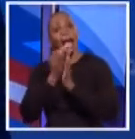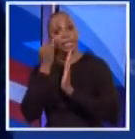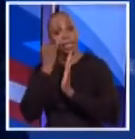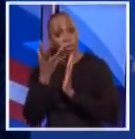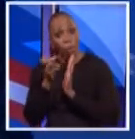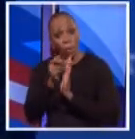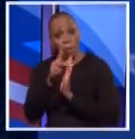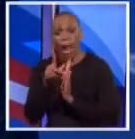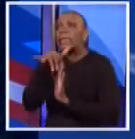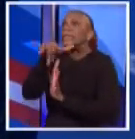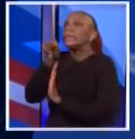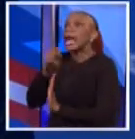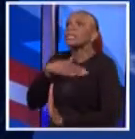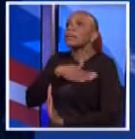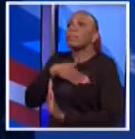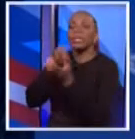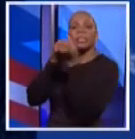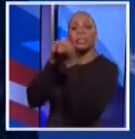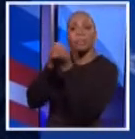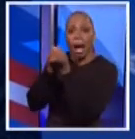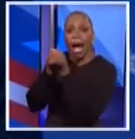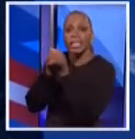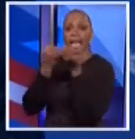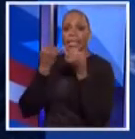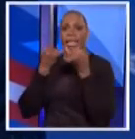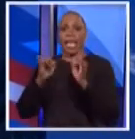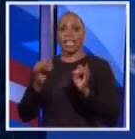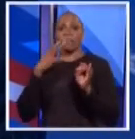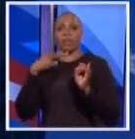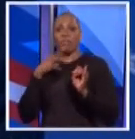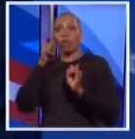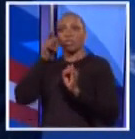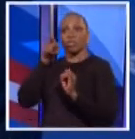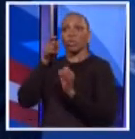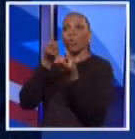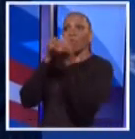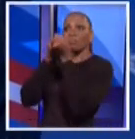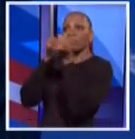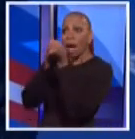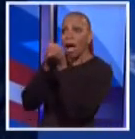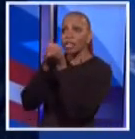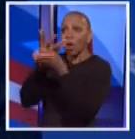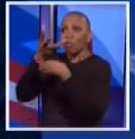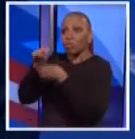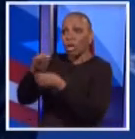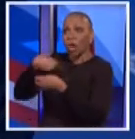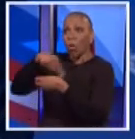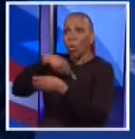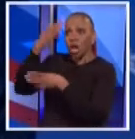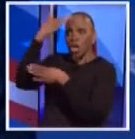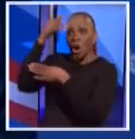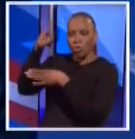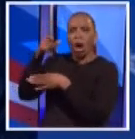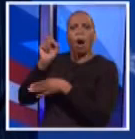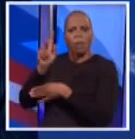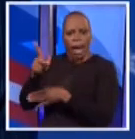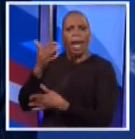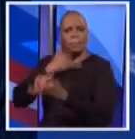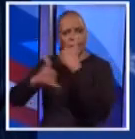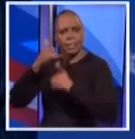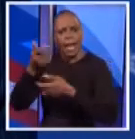yes, please, fight for us. Be the independent voice who fought for us. We trust you. We know you sinned. We know you made a mistake.